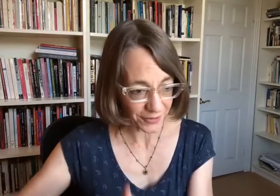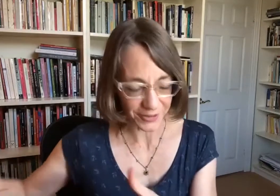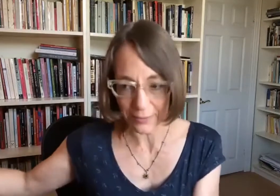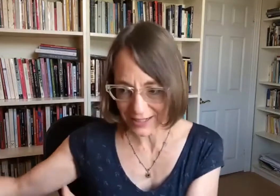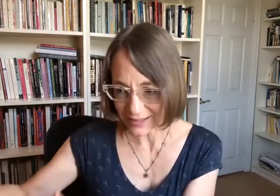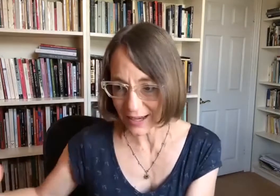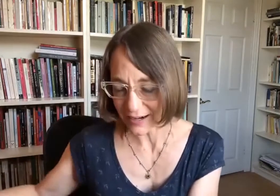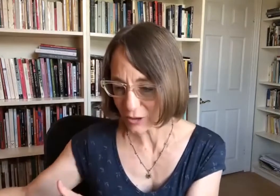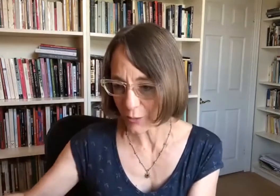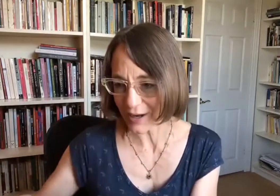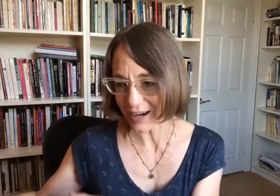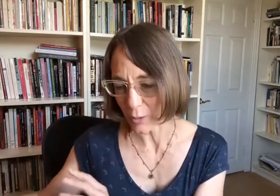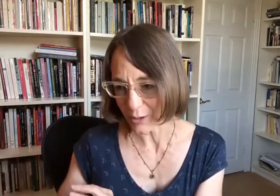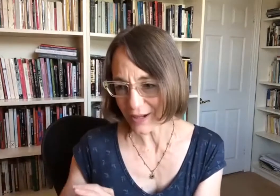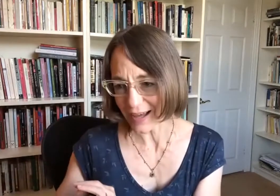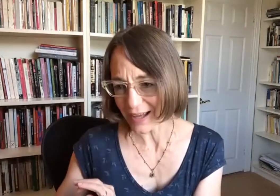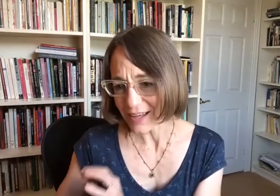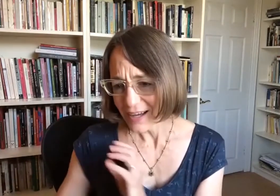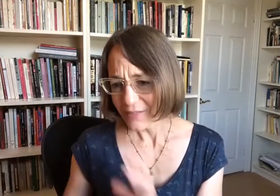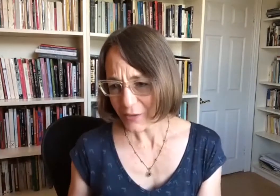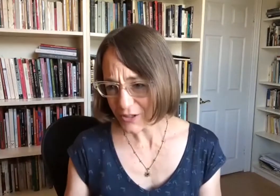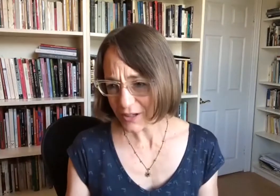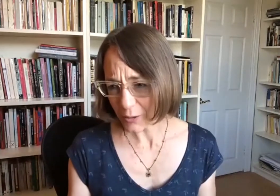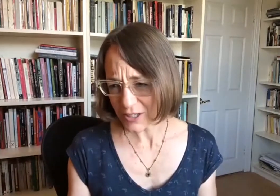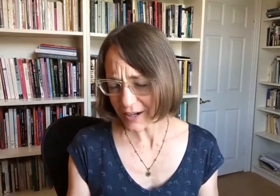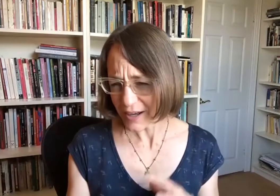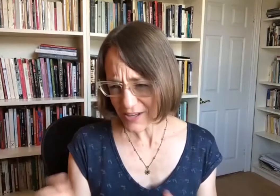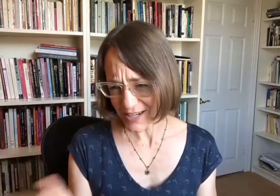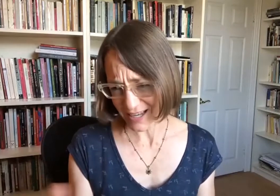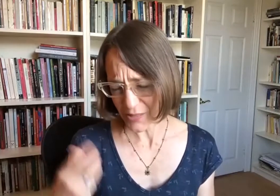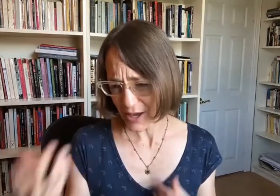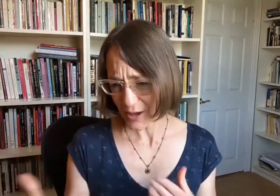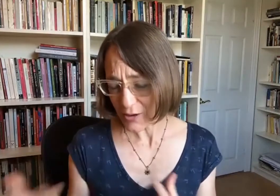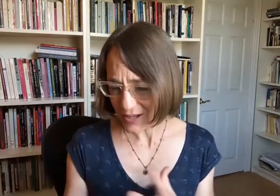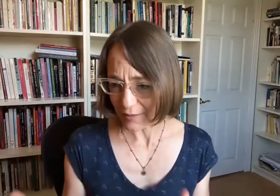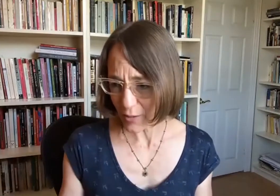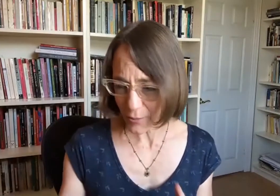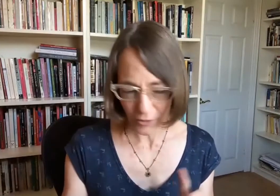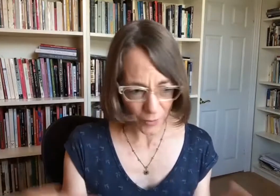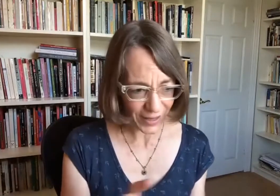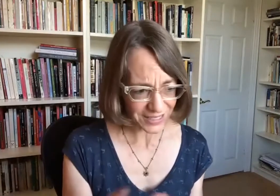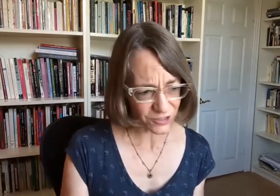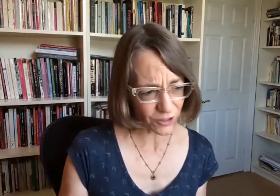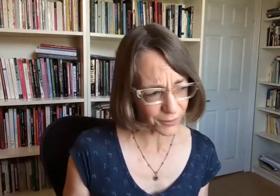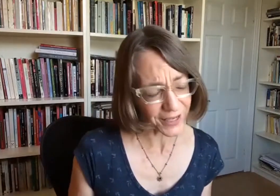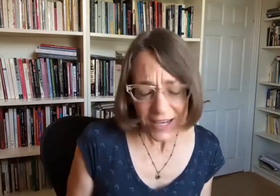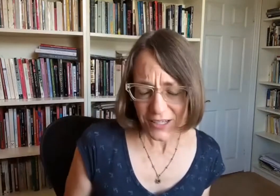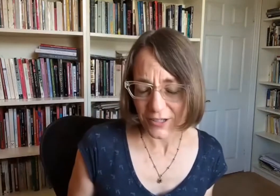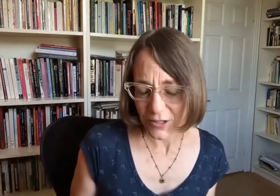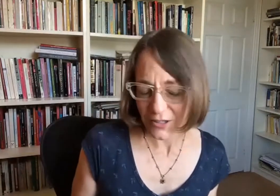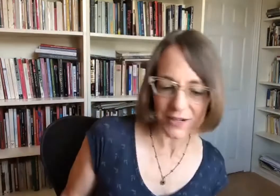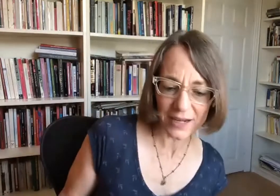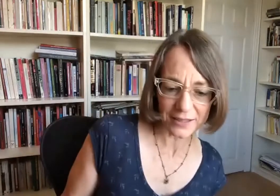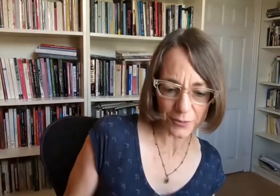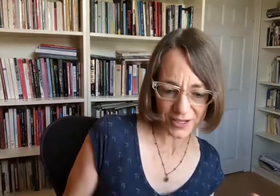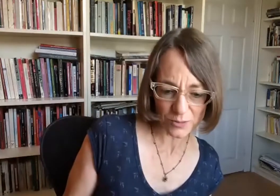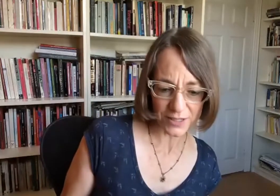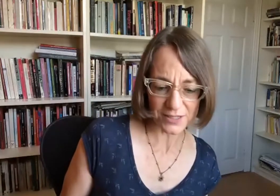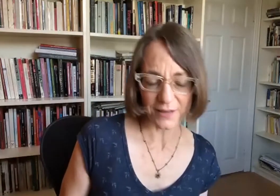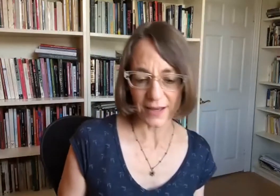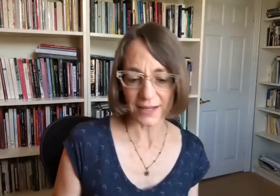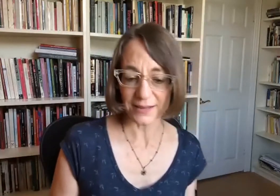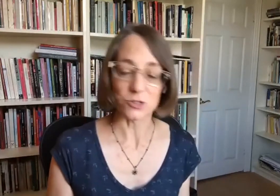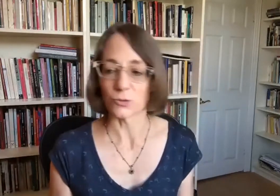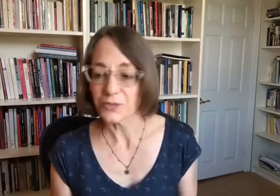It was a matter of making the indigenous people to go back to its community because the community was taught as a whole,